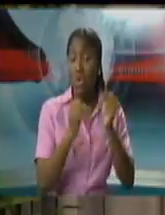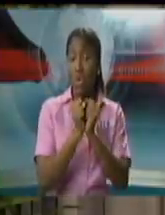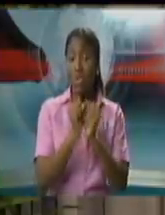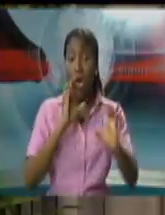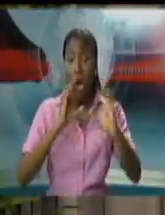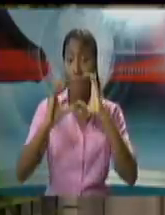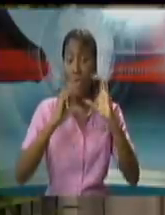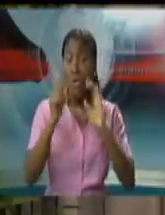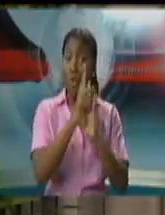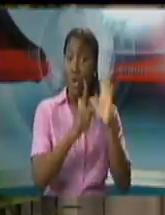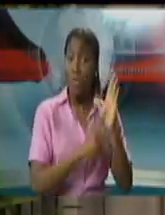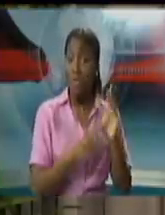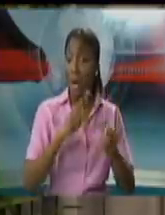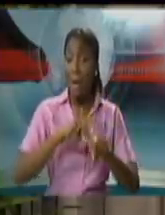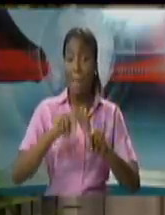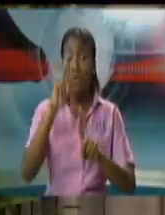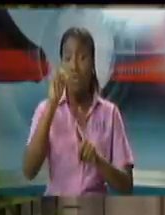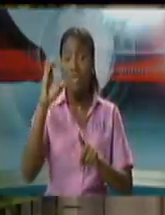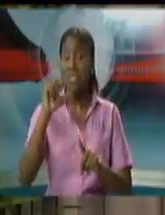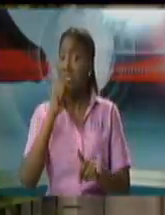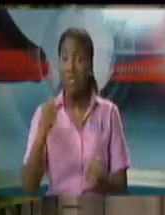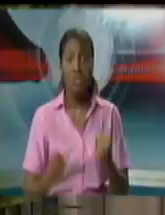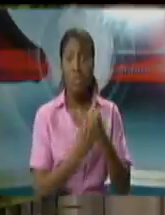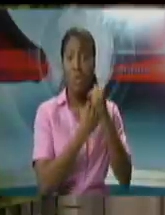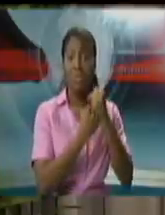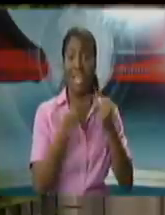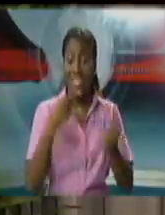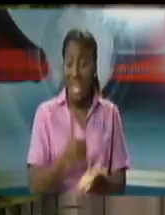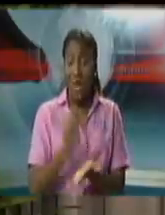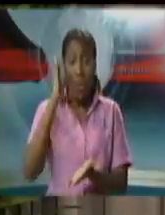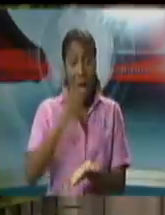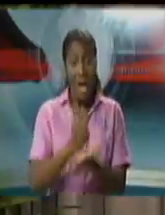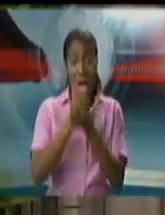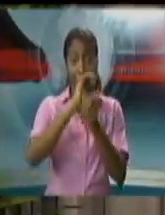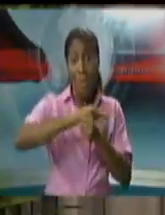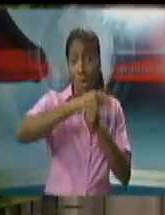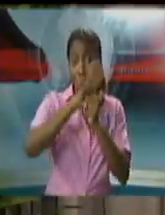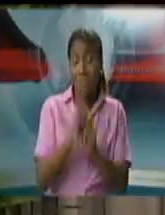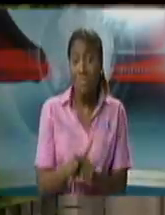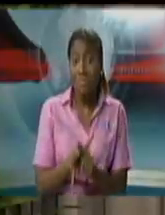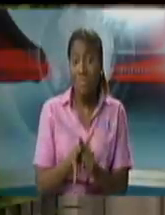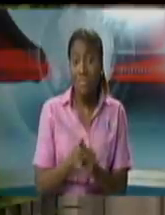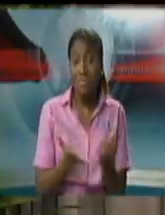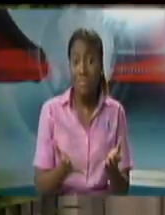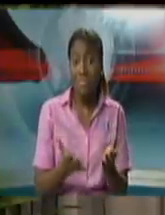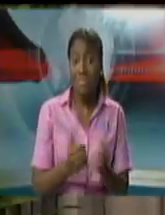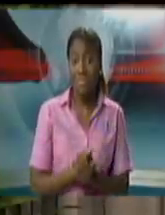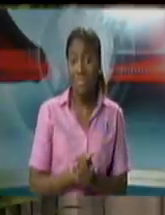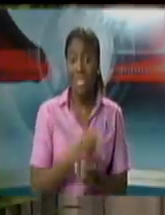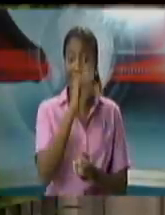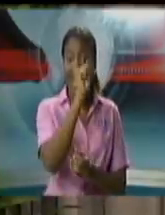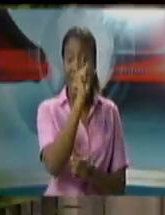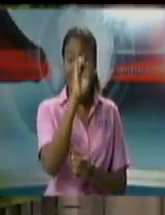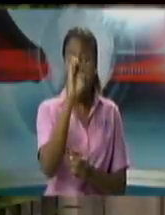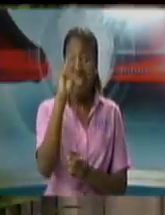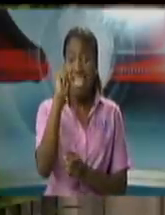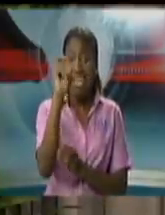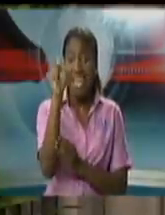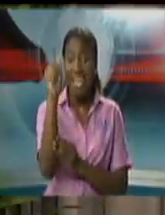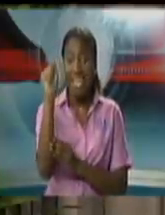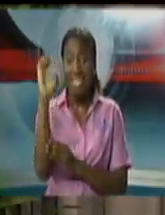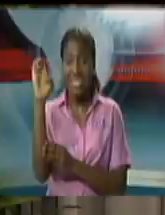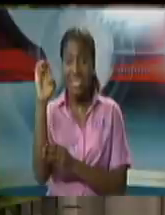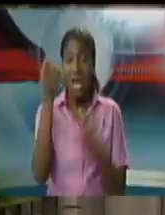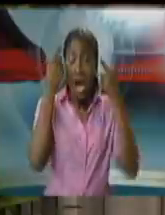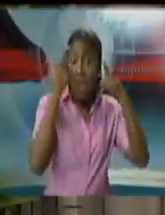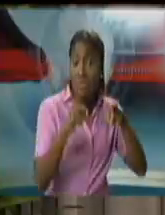a critical aspect of covet 19 in that particular structure the senate has passed it all of the independents agreed with it the